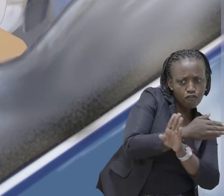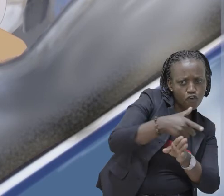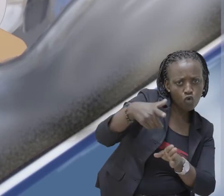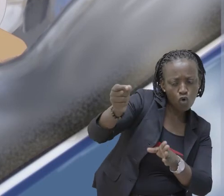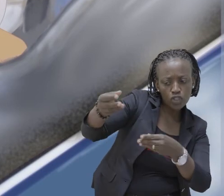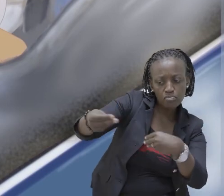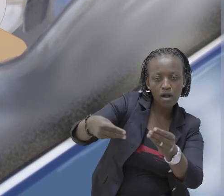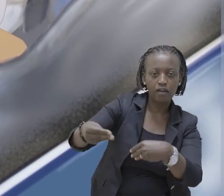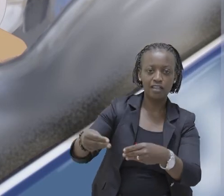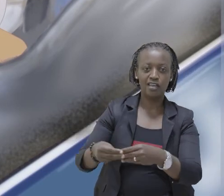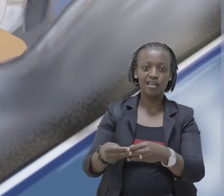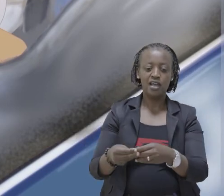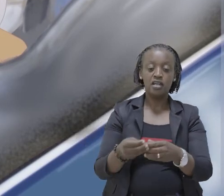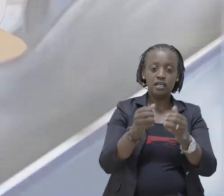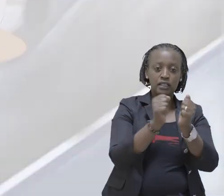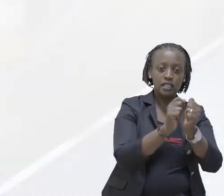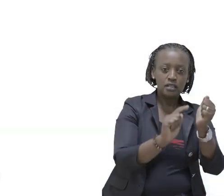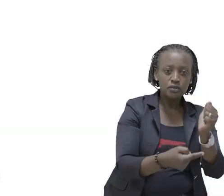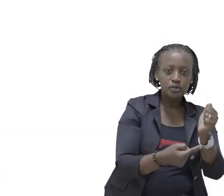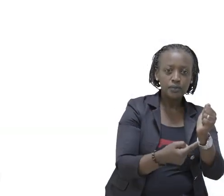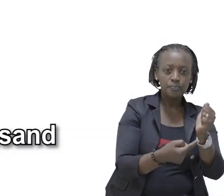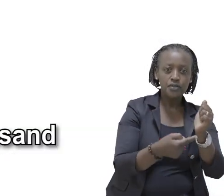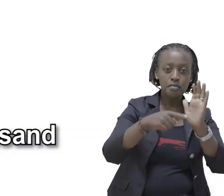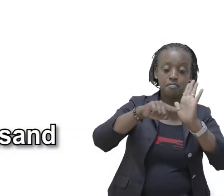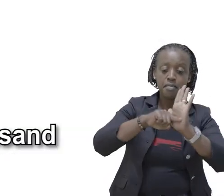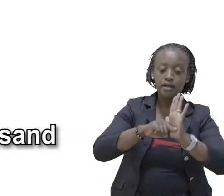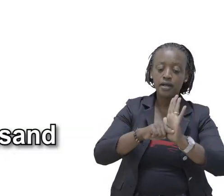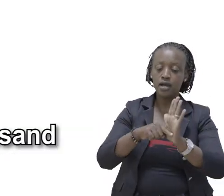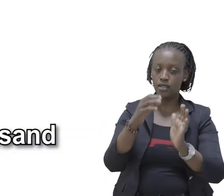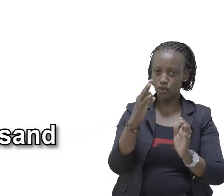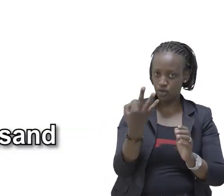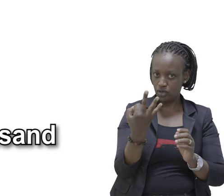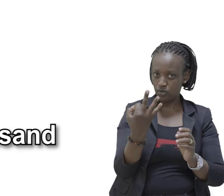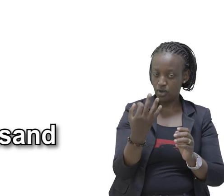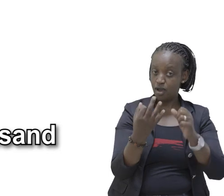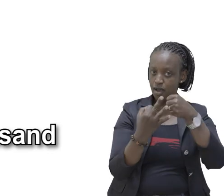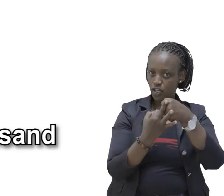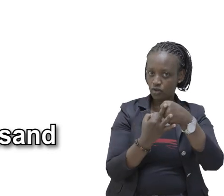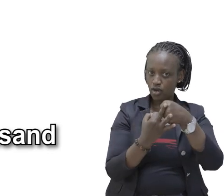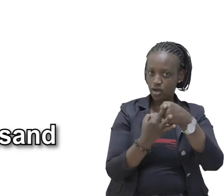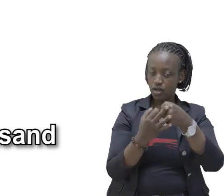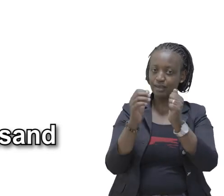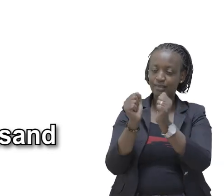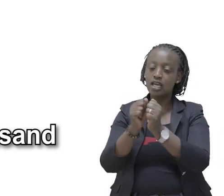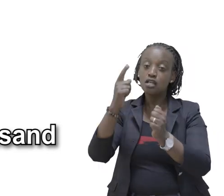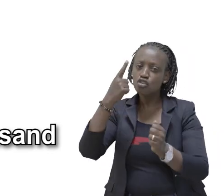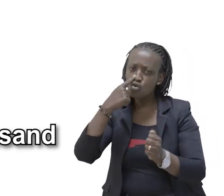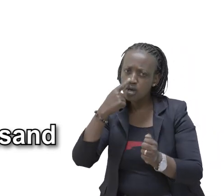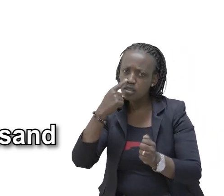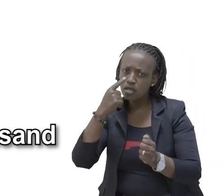had before going to the market 10,000 tomatoes minus 3